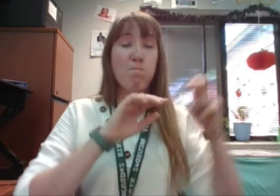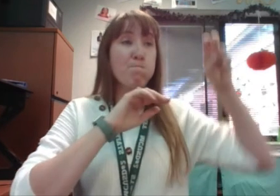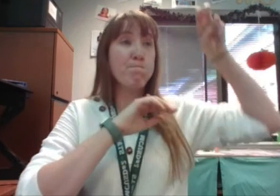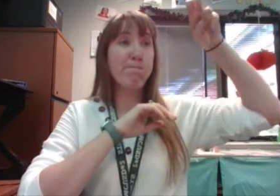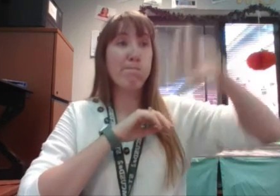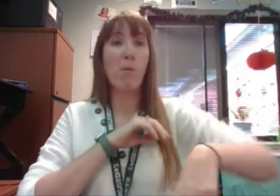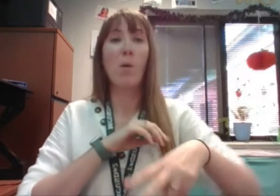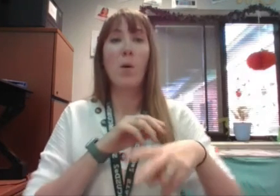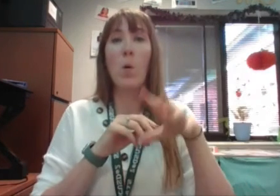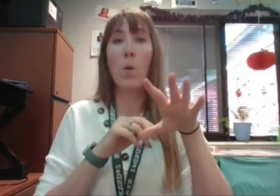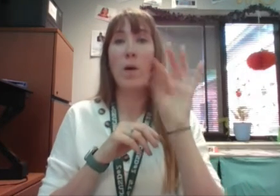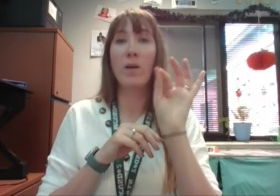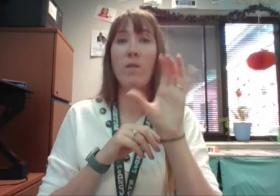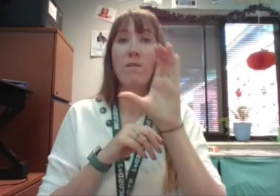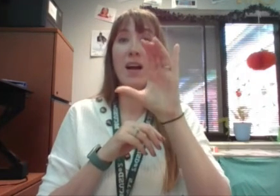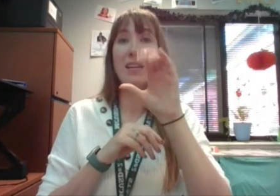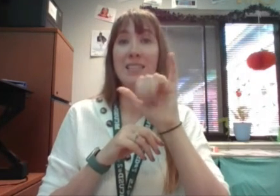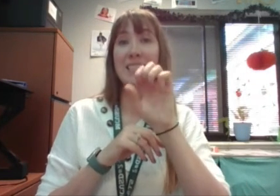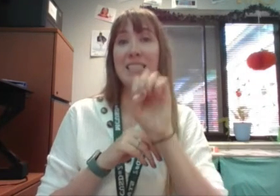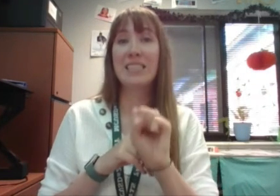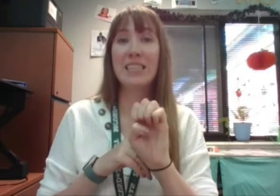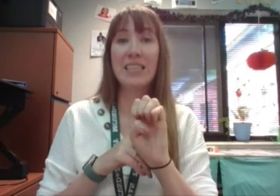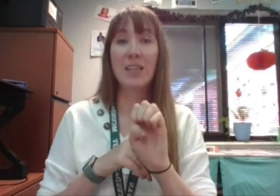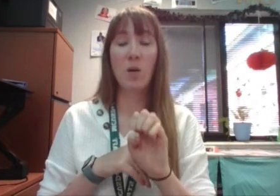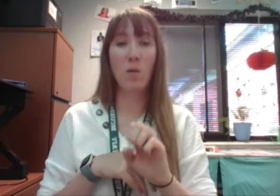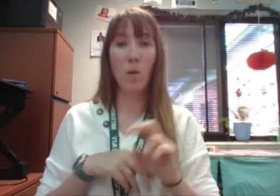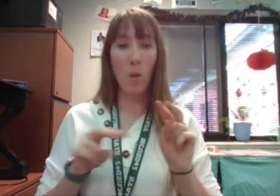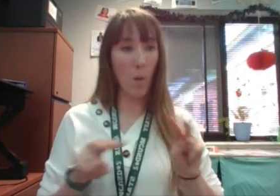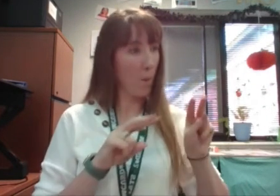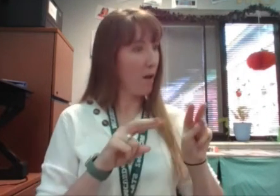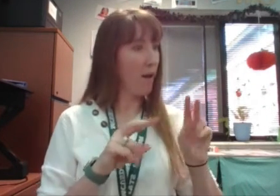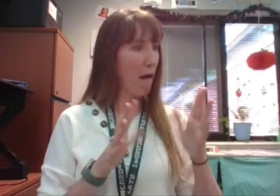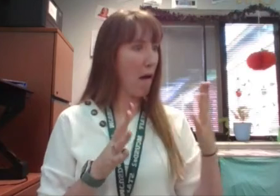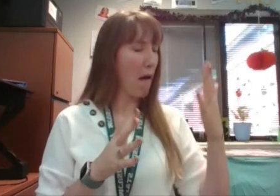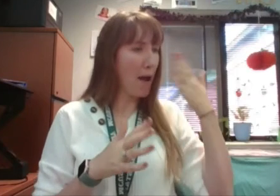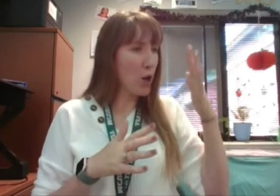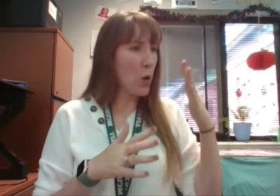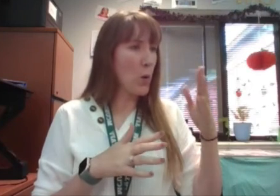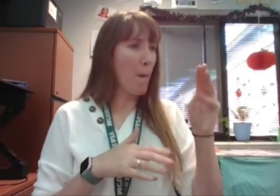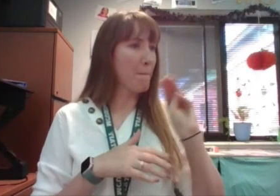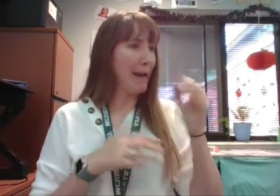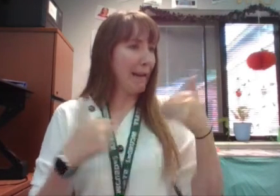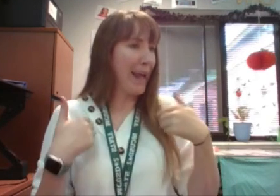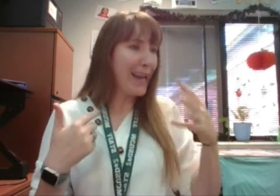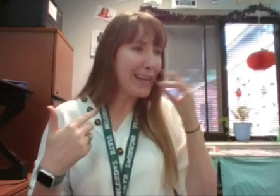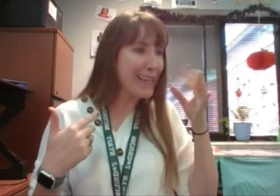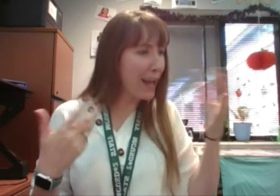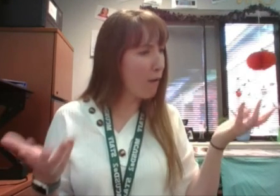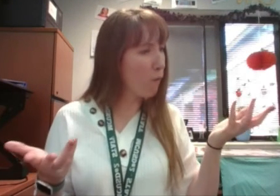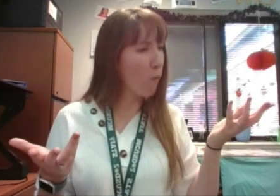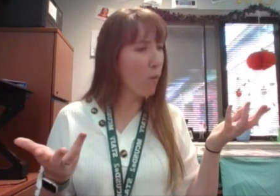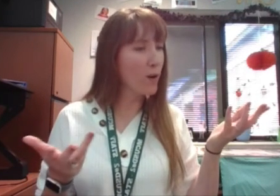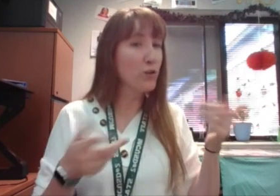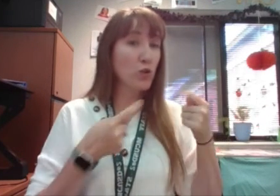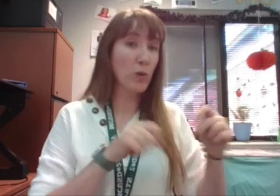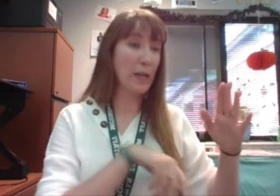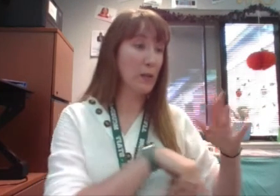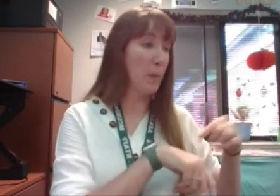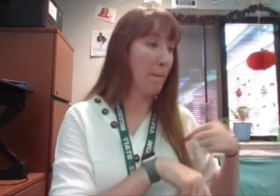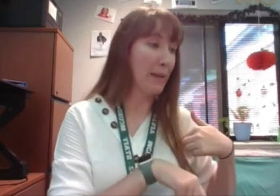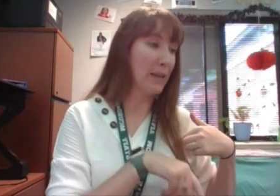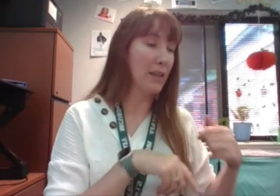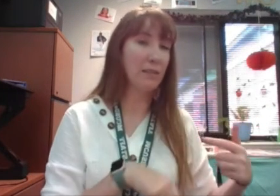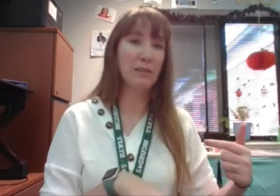to fetch Sissy. Oh my! She says. I didn't know Aunt Maggie had a cat. She tries to pet me.